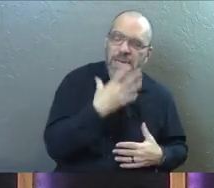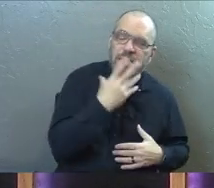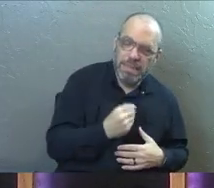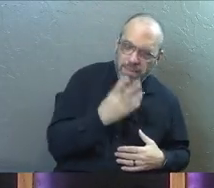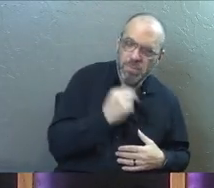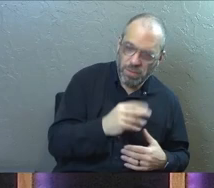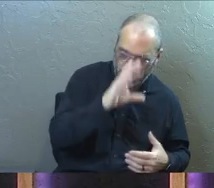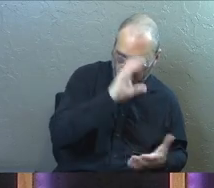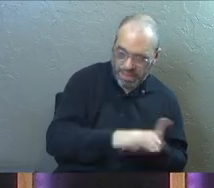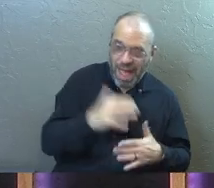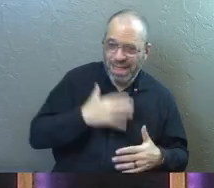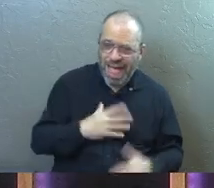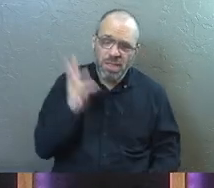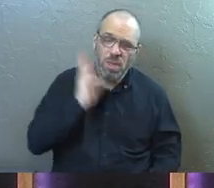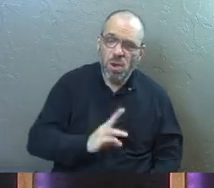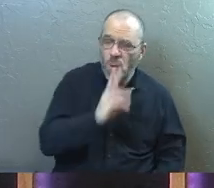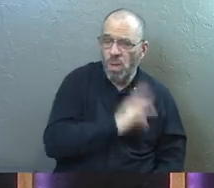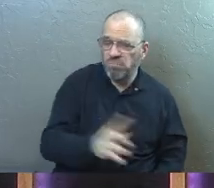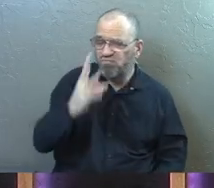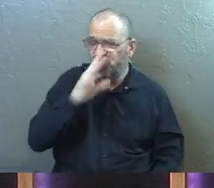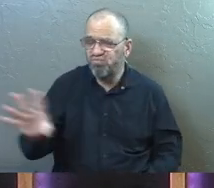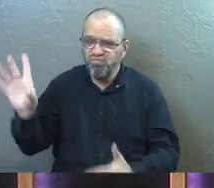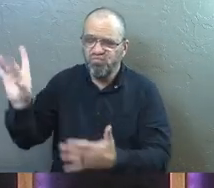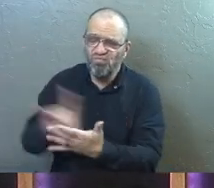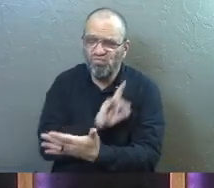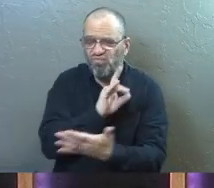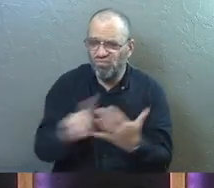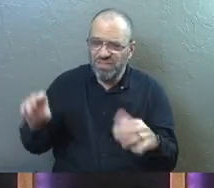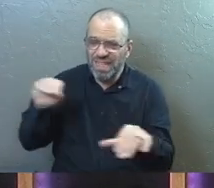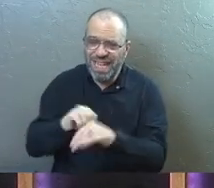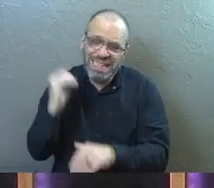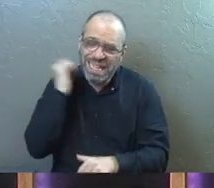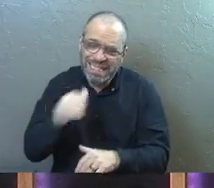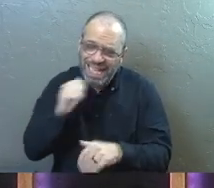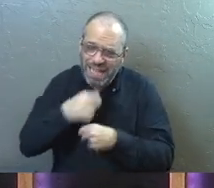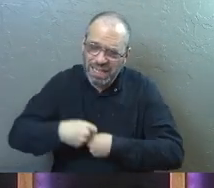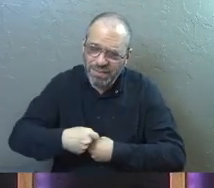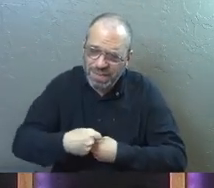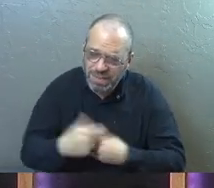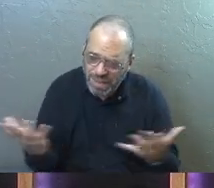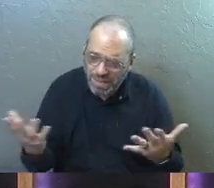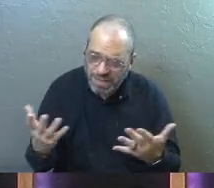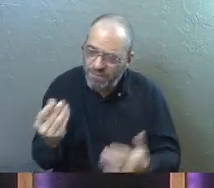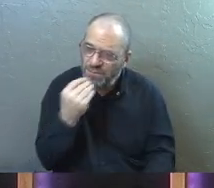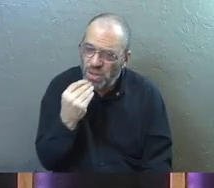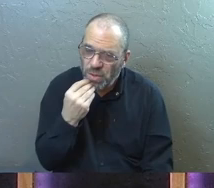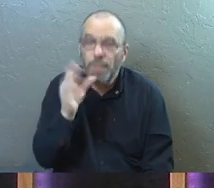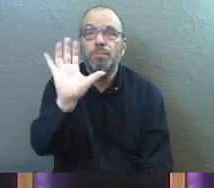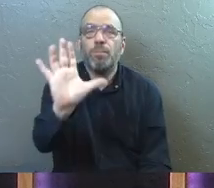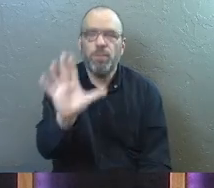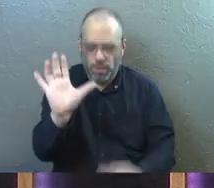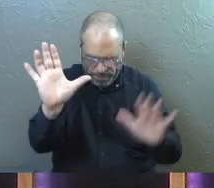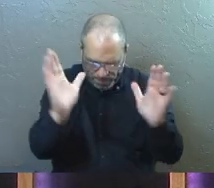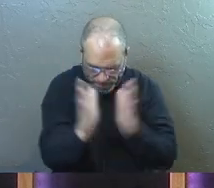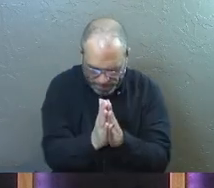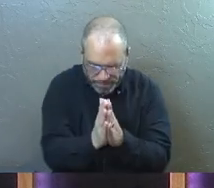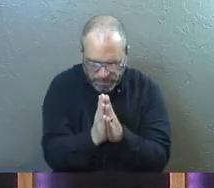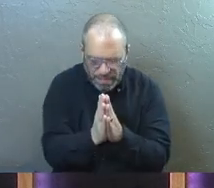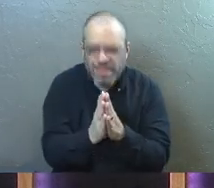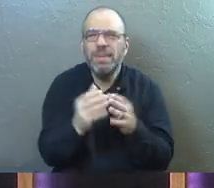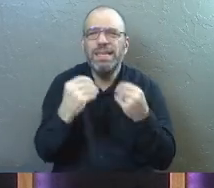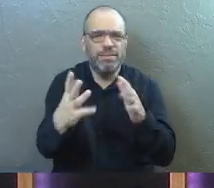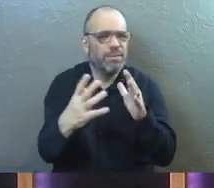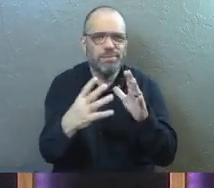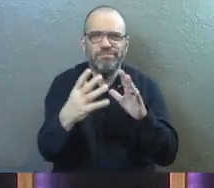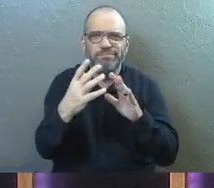believers saying that their widows were being discriminated against in the daily distribution of food. So first off, a little bit of